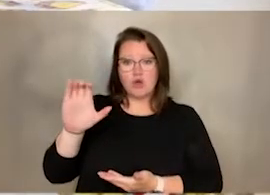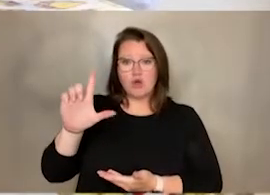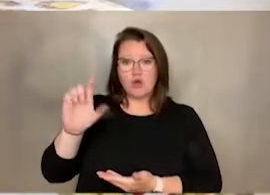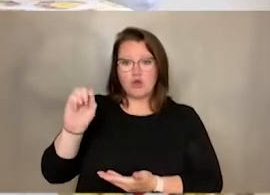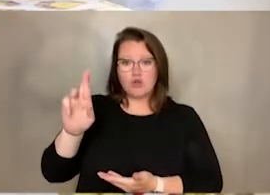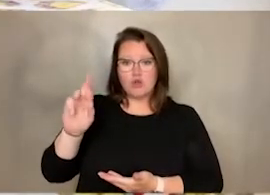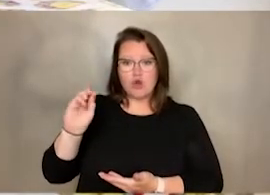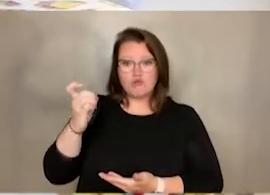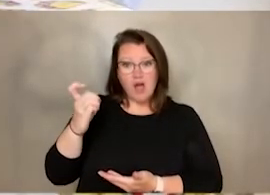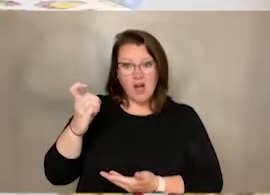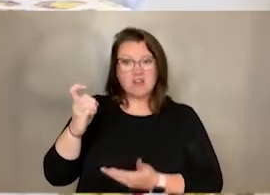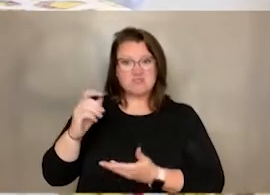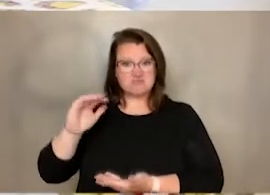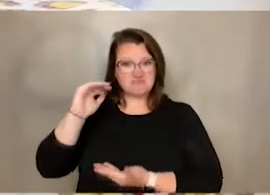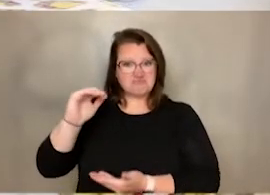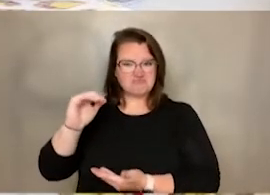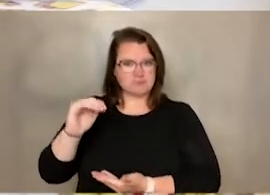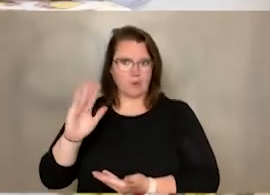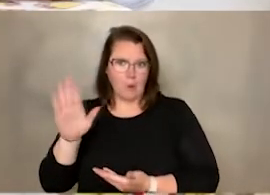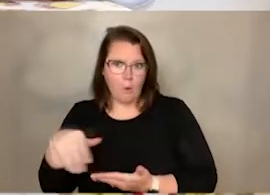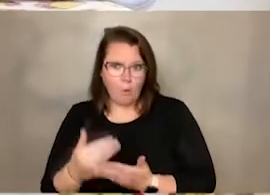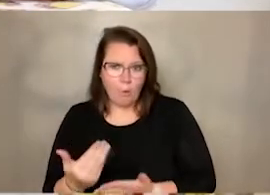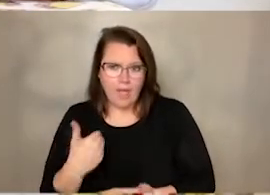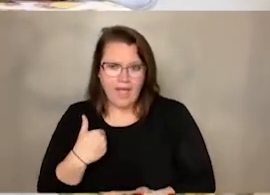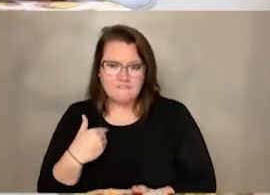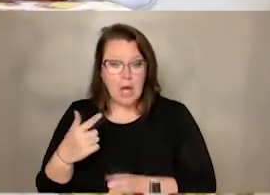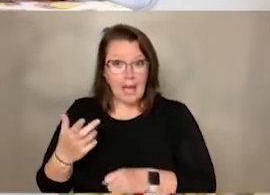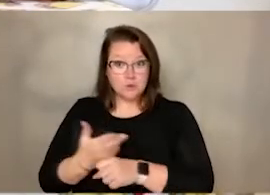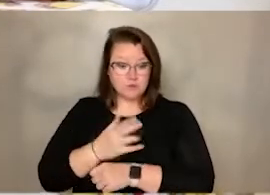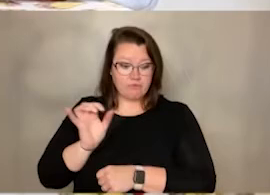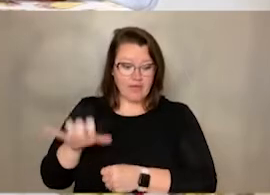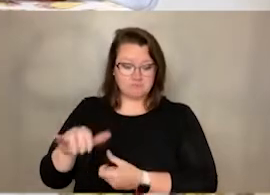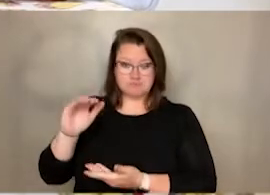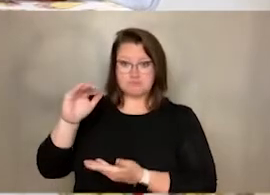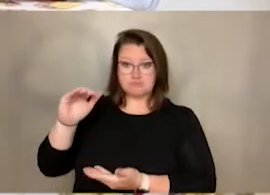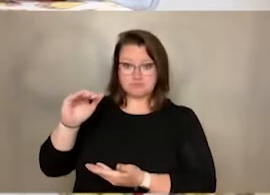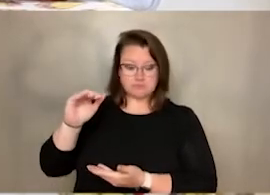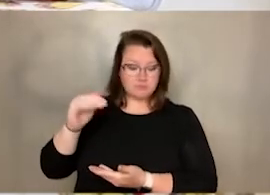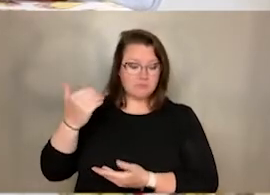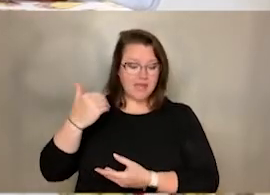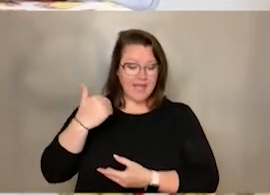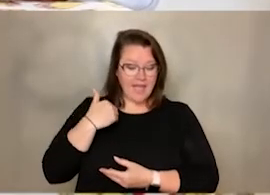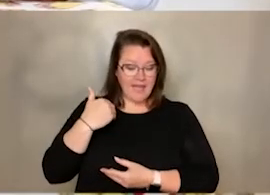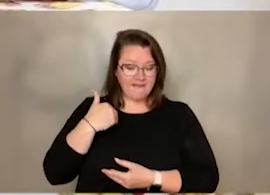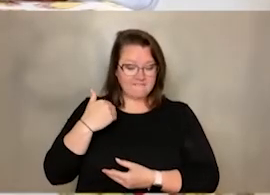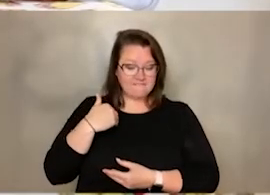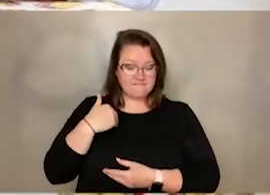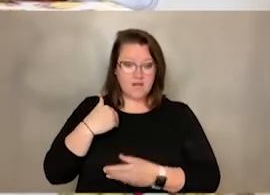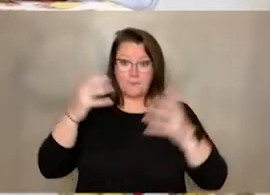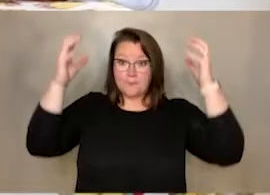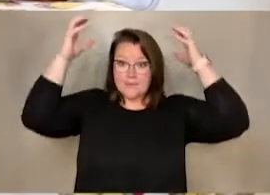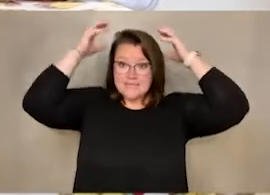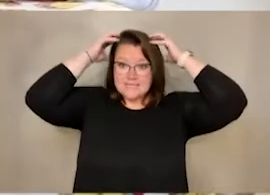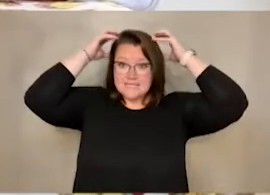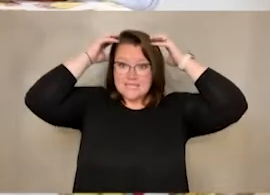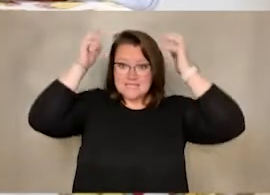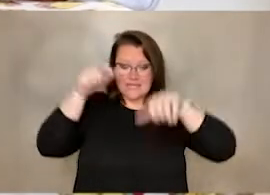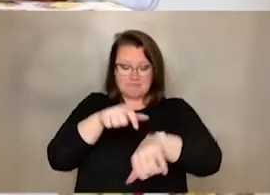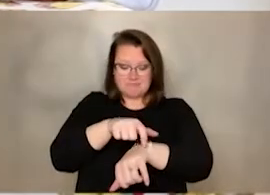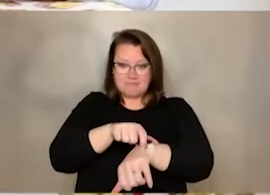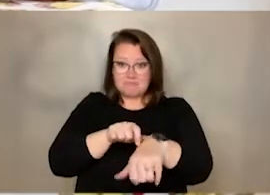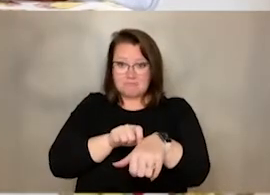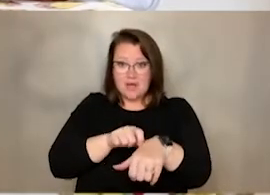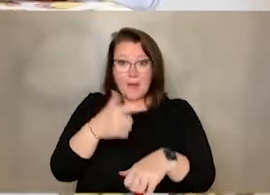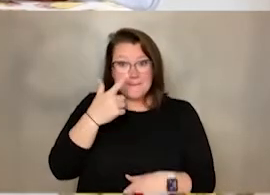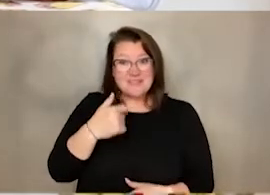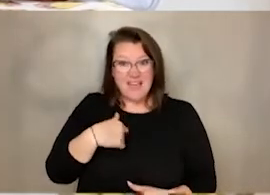all have those laying around, so I just figured I could use that. I also am putting in there a Disney band because I love to go